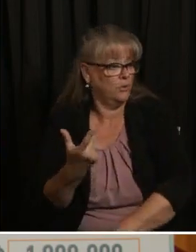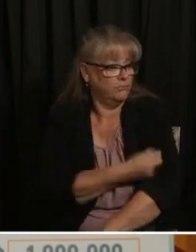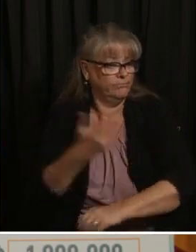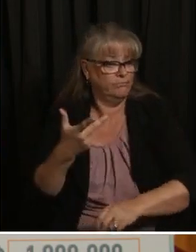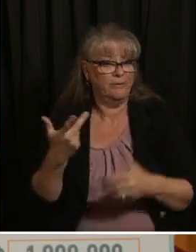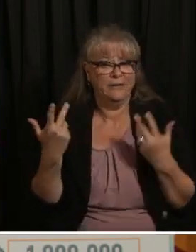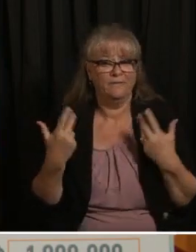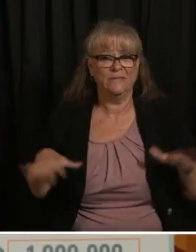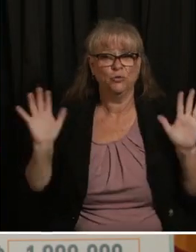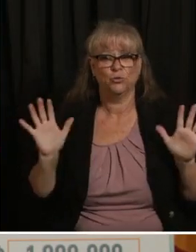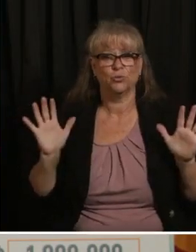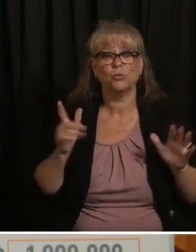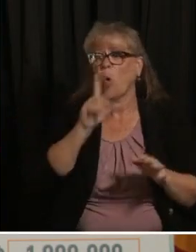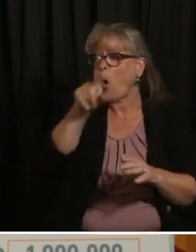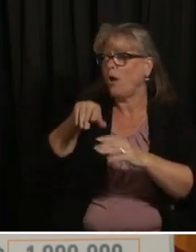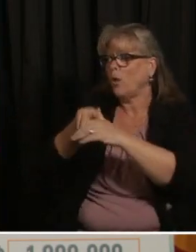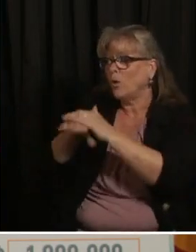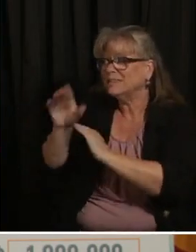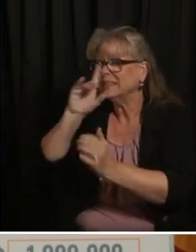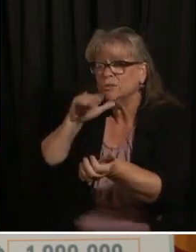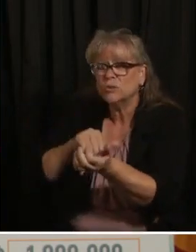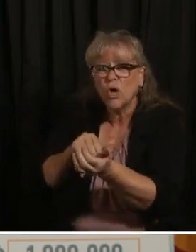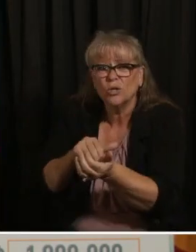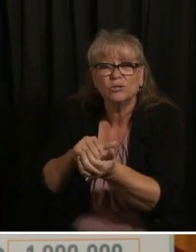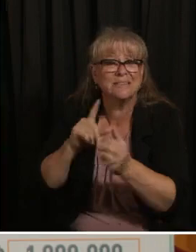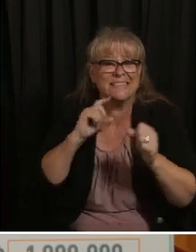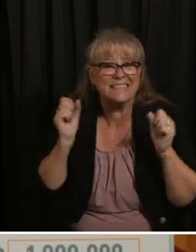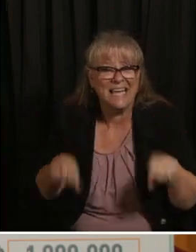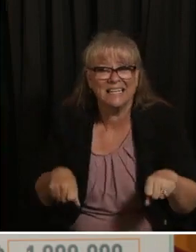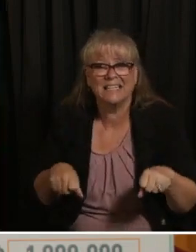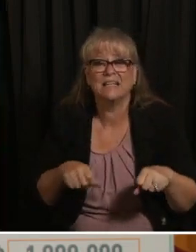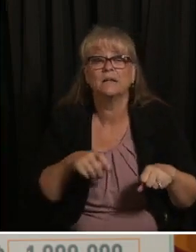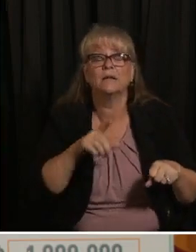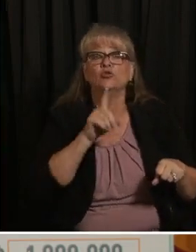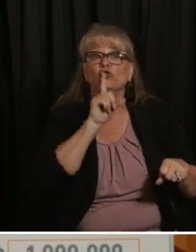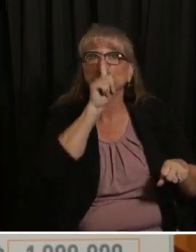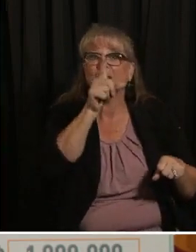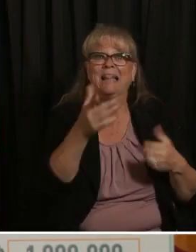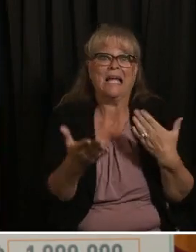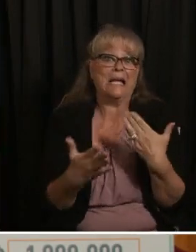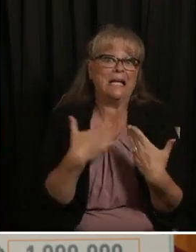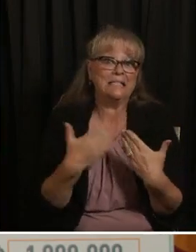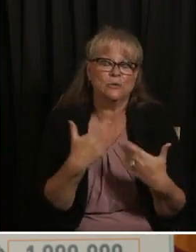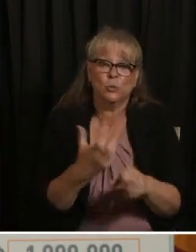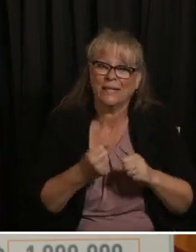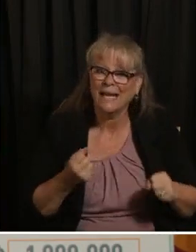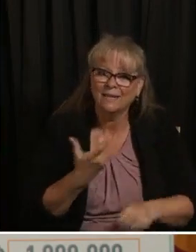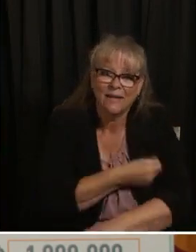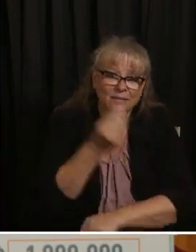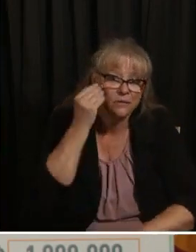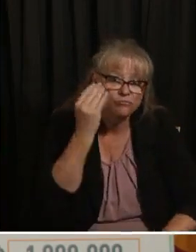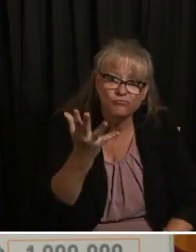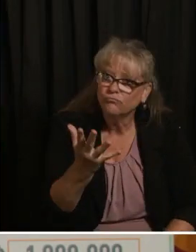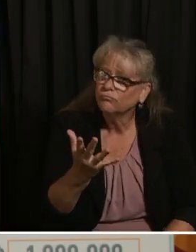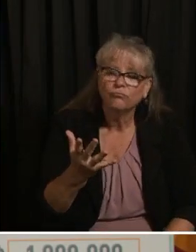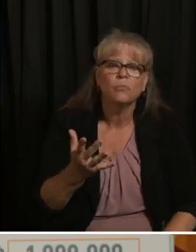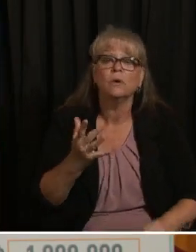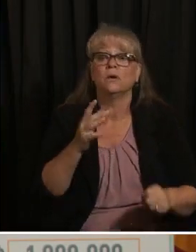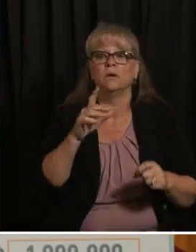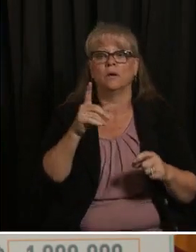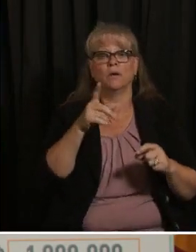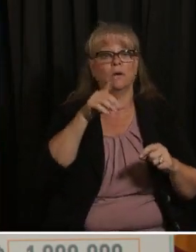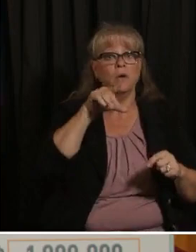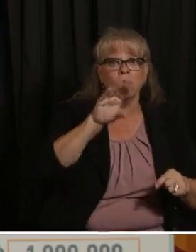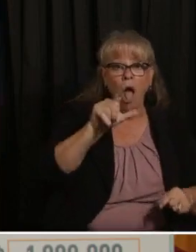get it it really couldn't be uh much easier to get than than it is here in colorado and here in the states and i just hope that people